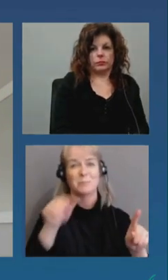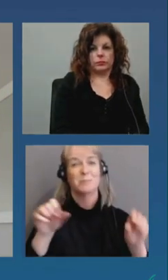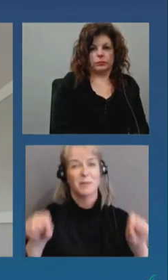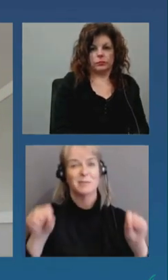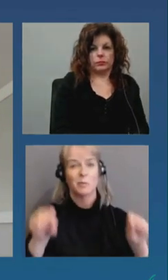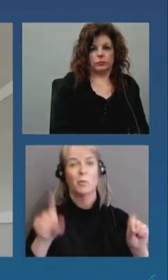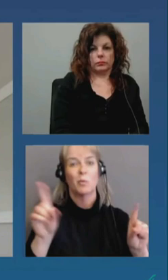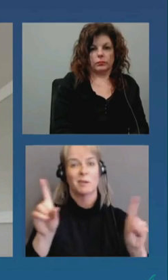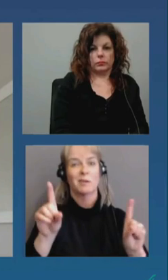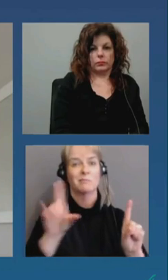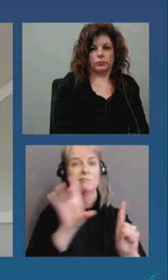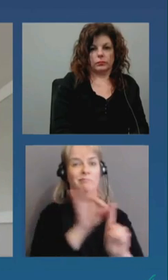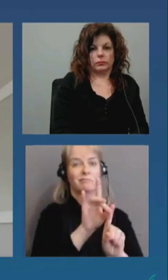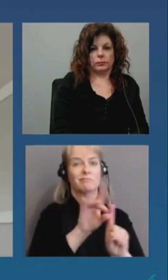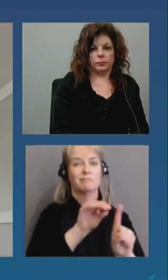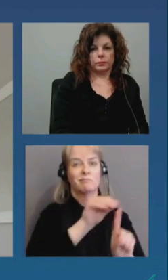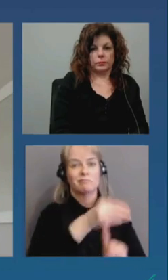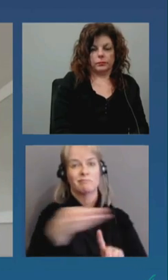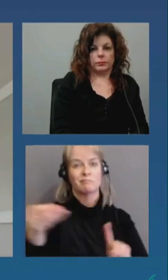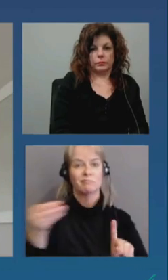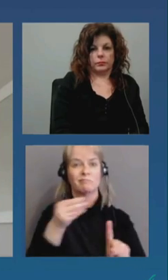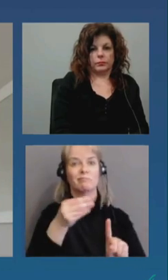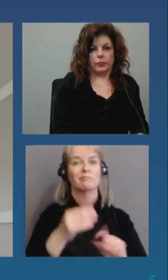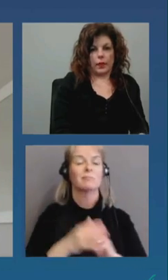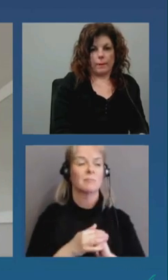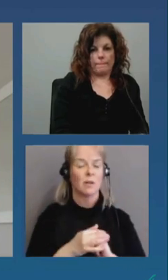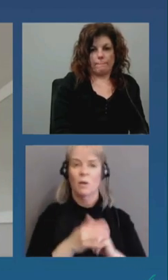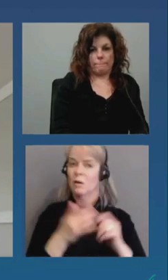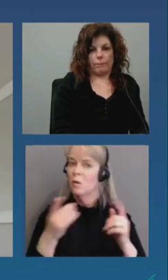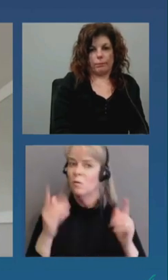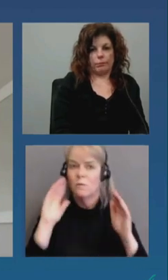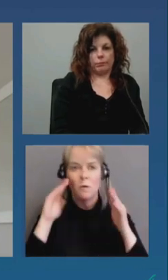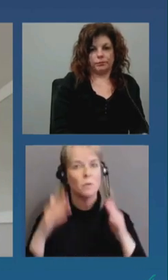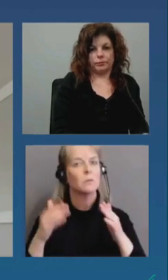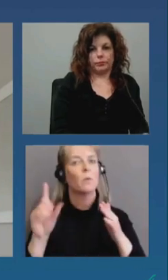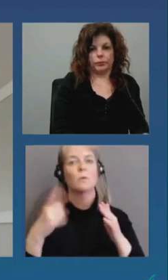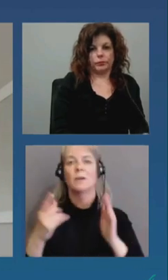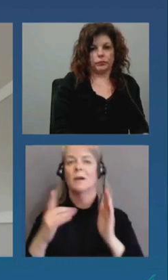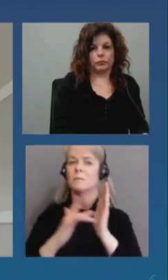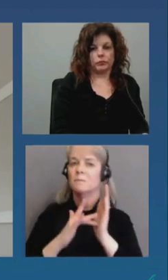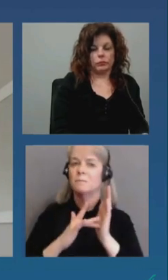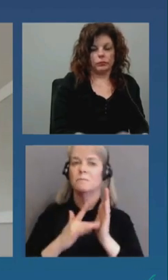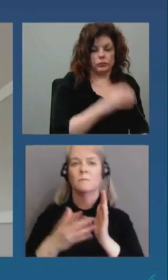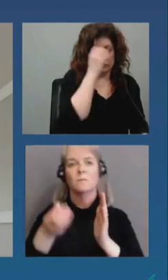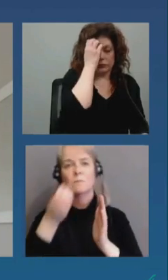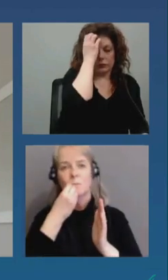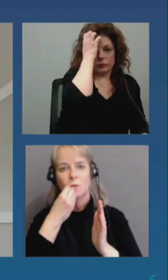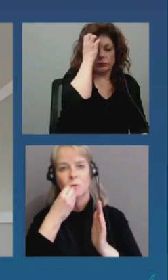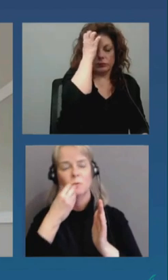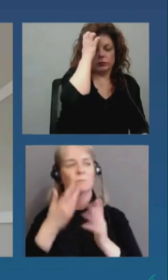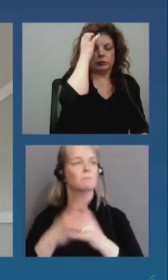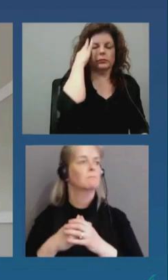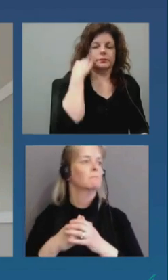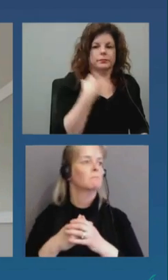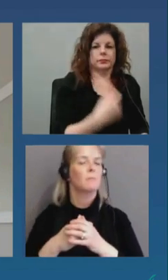focus on on the businesses staying open that provide food medicine health and safety services and products